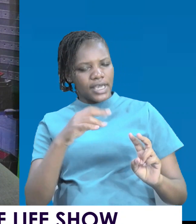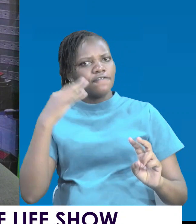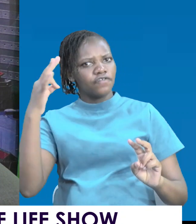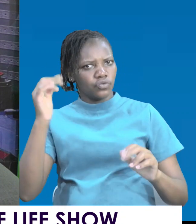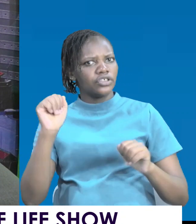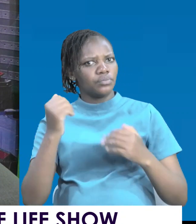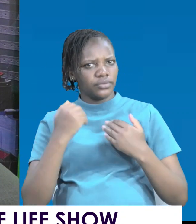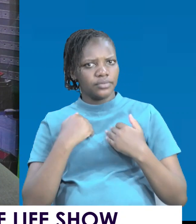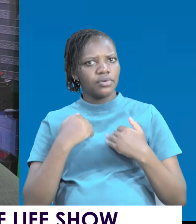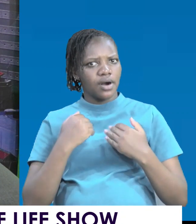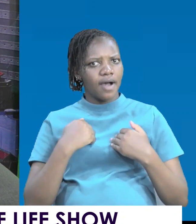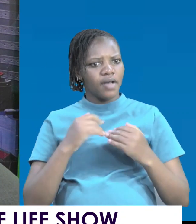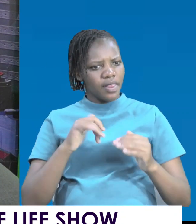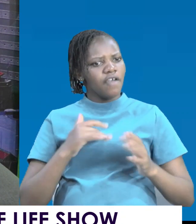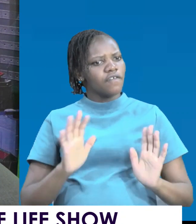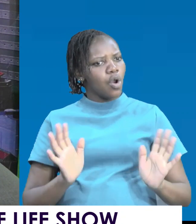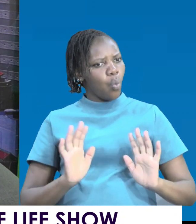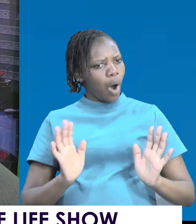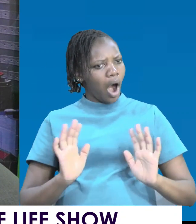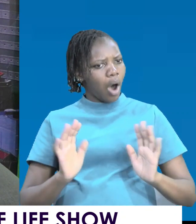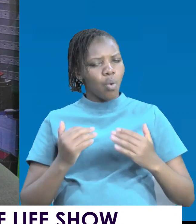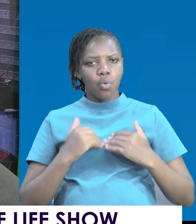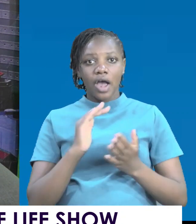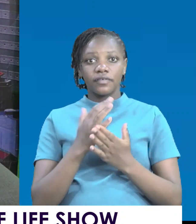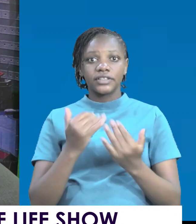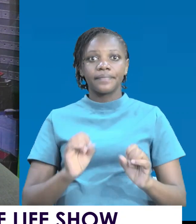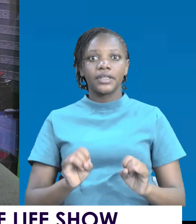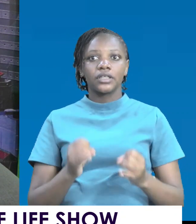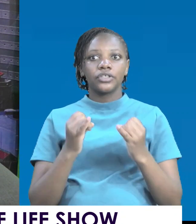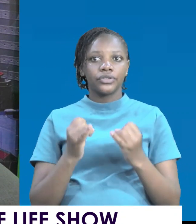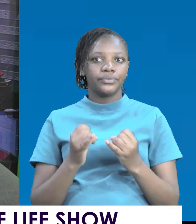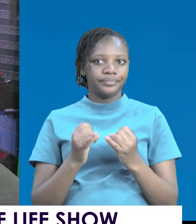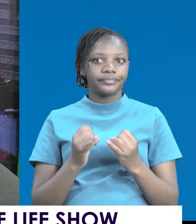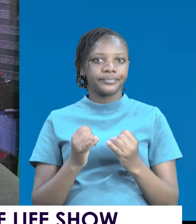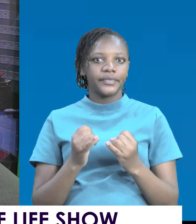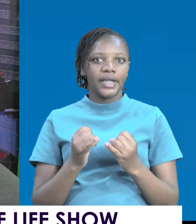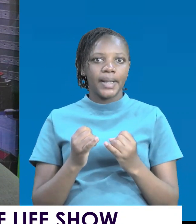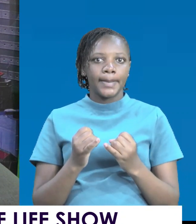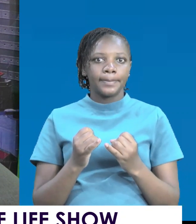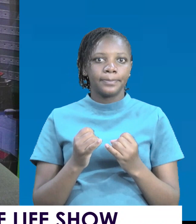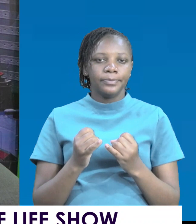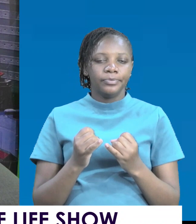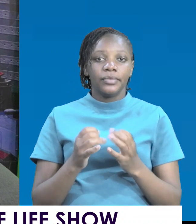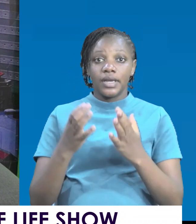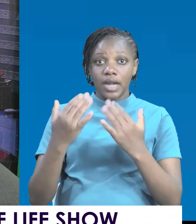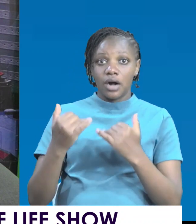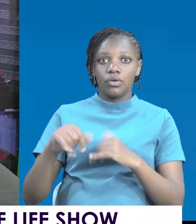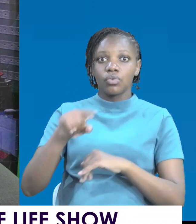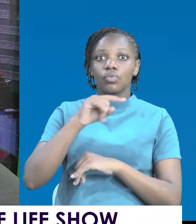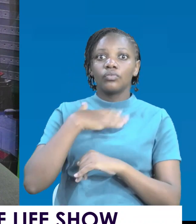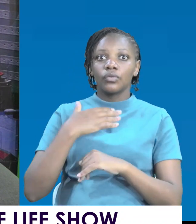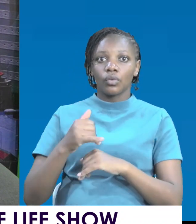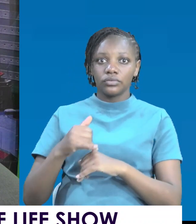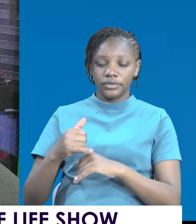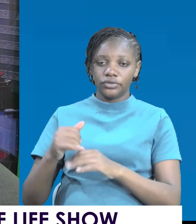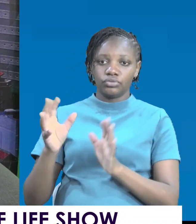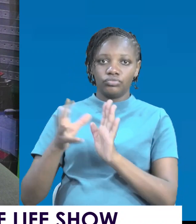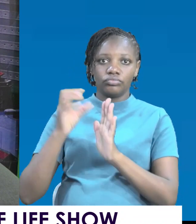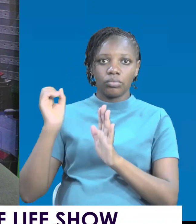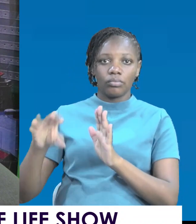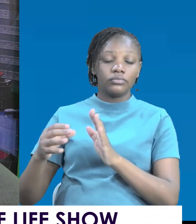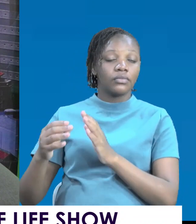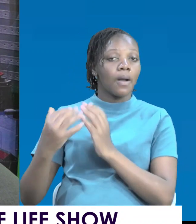They see, wow, we have something new coming. We are breaking from the poverty of the past. That is the power of one.